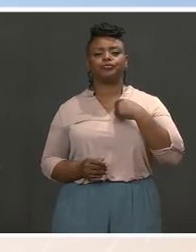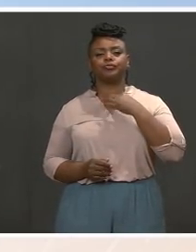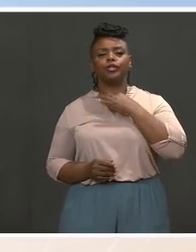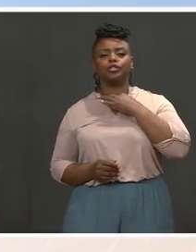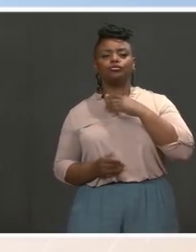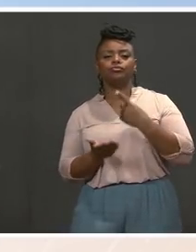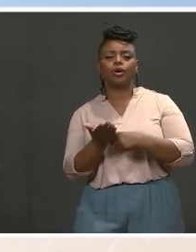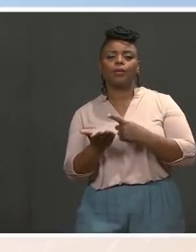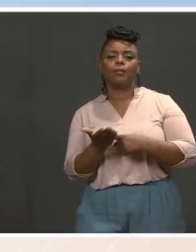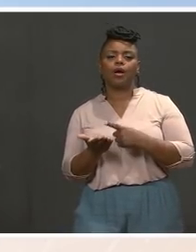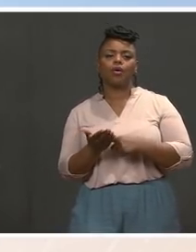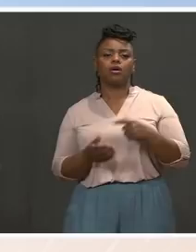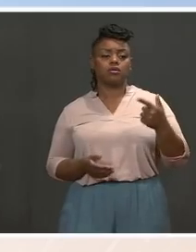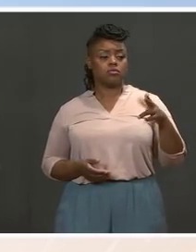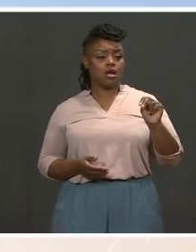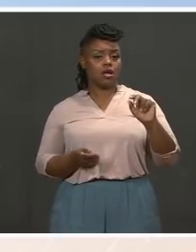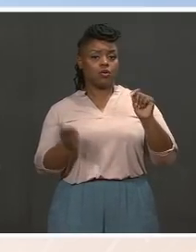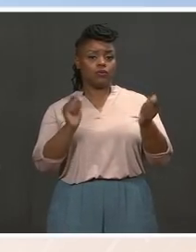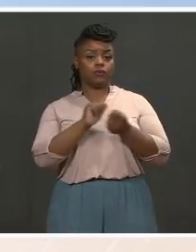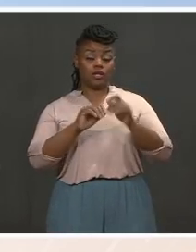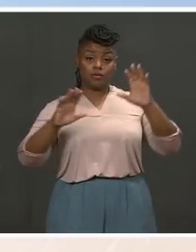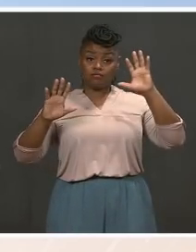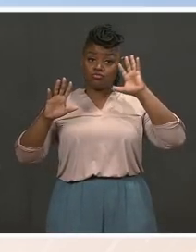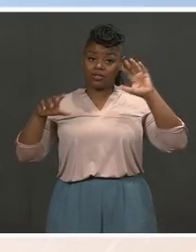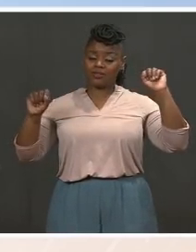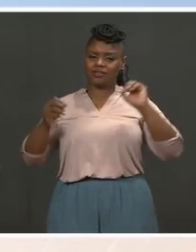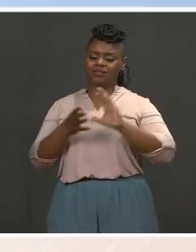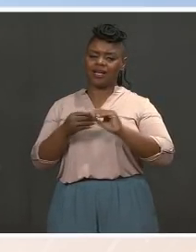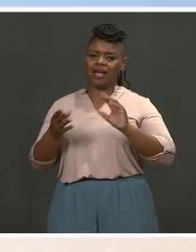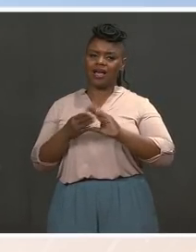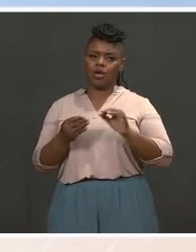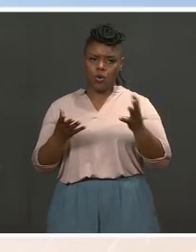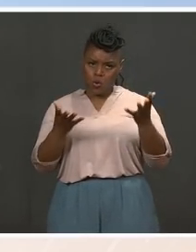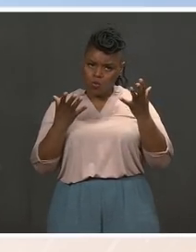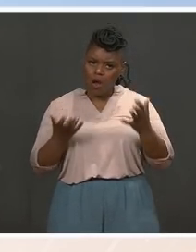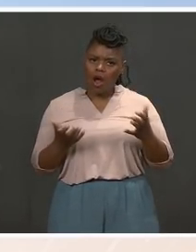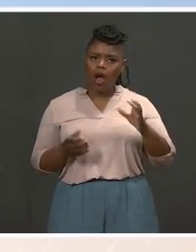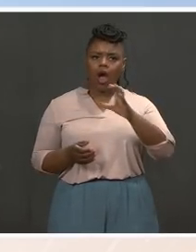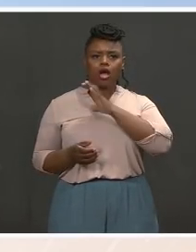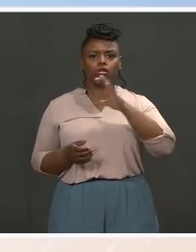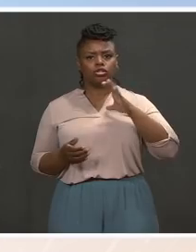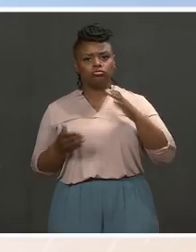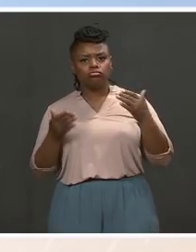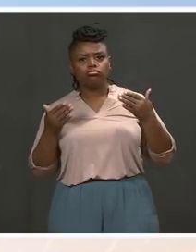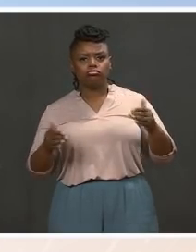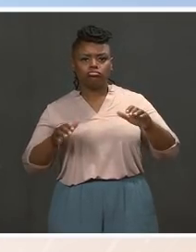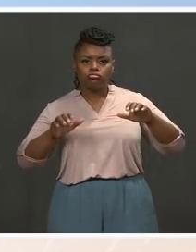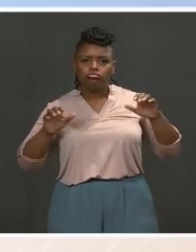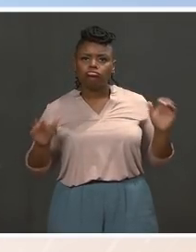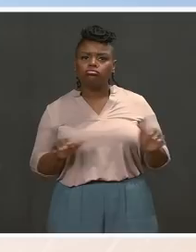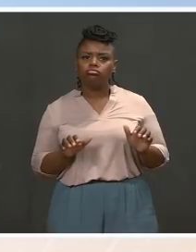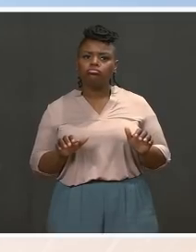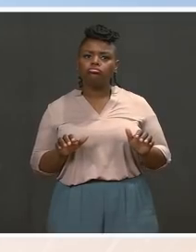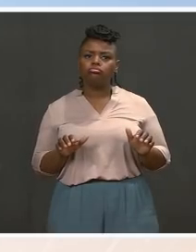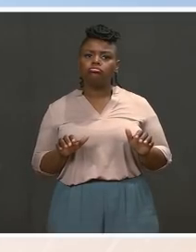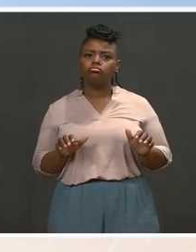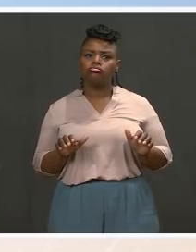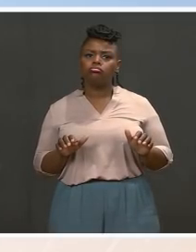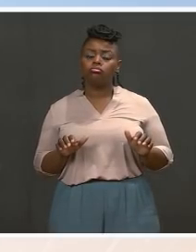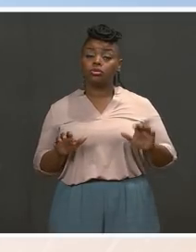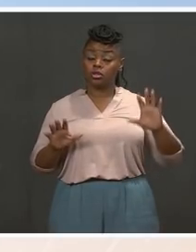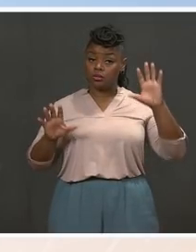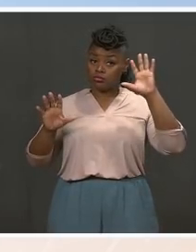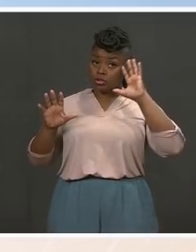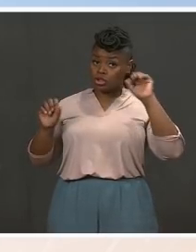reform. The President also is making it clear he wanted to see Congress act several times. MS. yes. The Would he propose his own gun reform